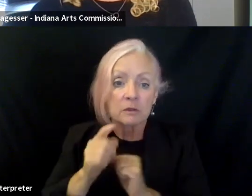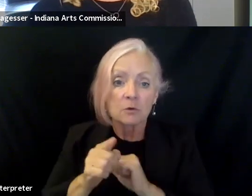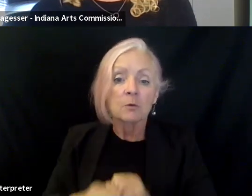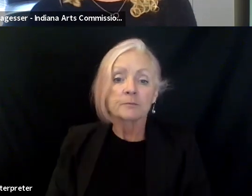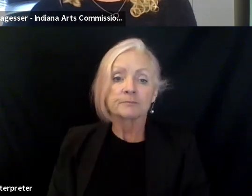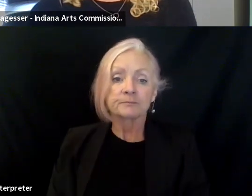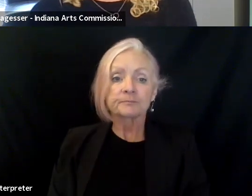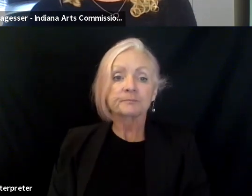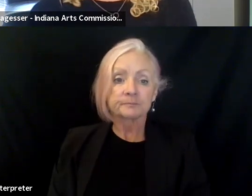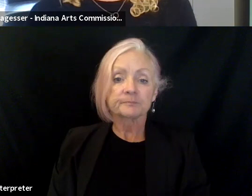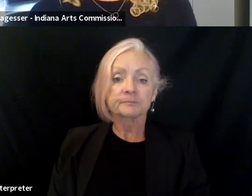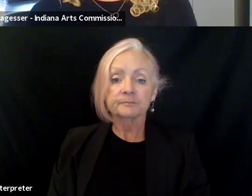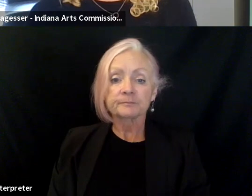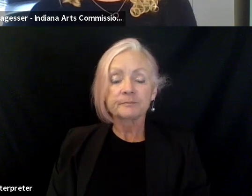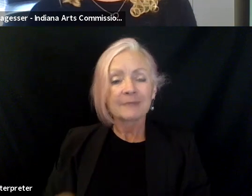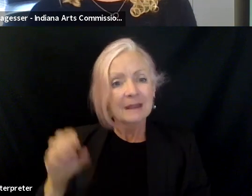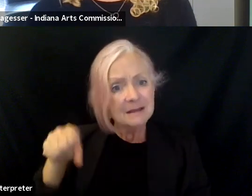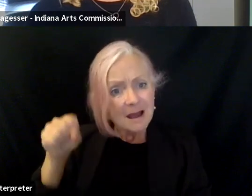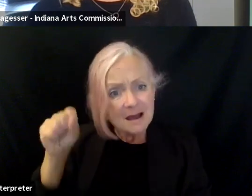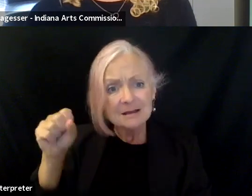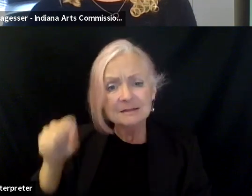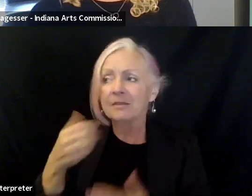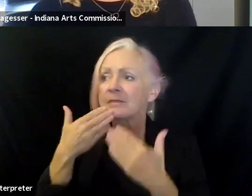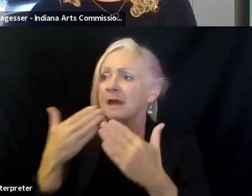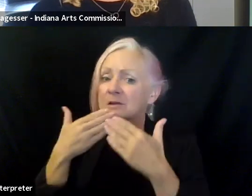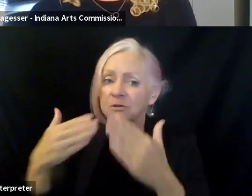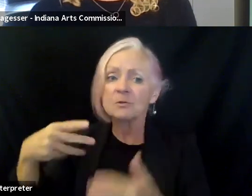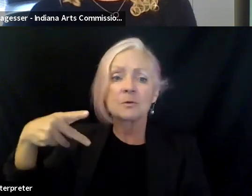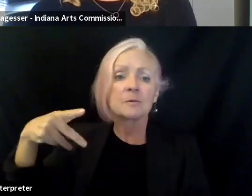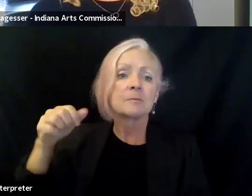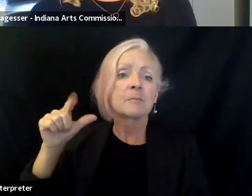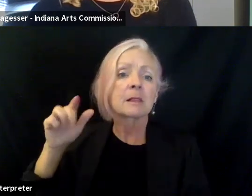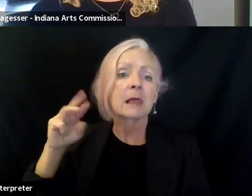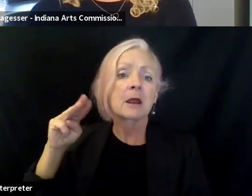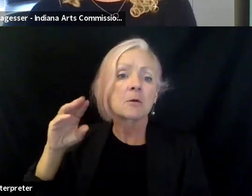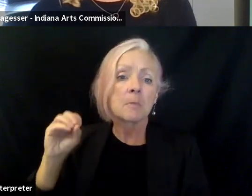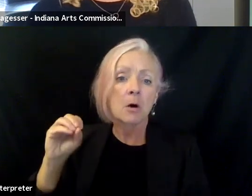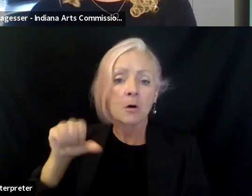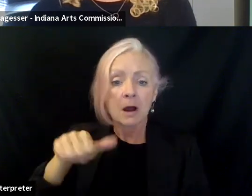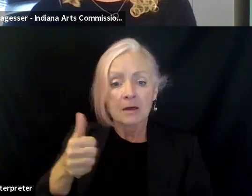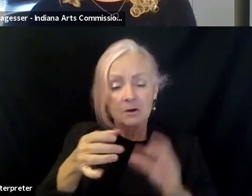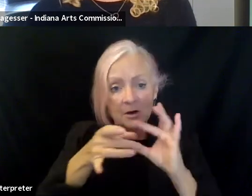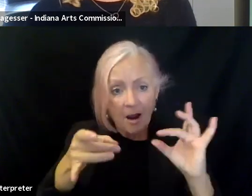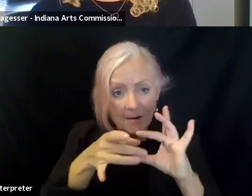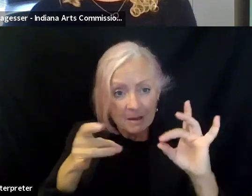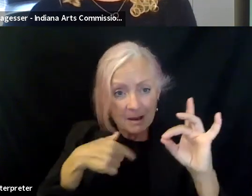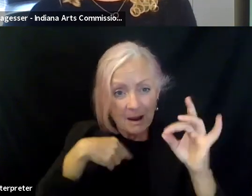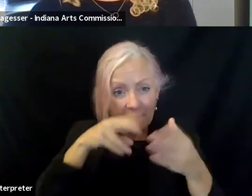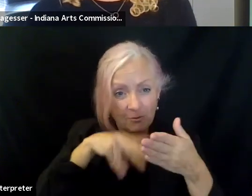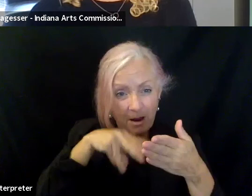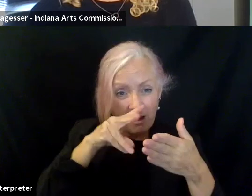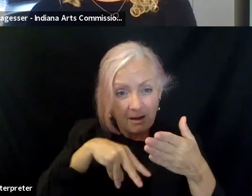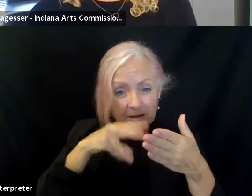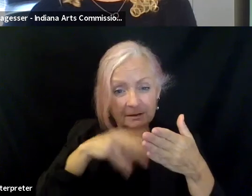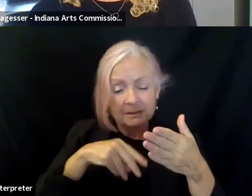Yeah, so there's a wonderful comment in here, thank you for all of that, Palermo, and it reminds me of when we worked on a program together,